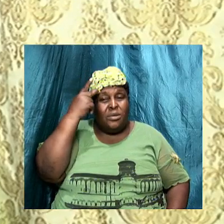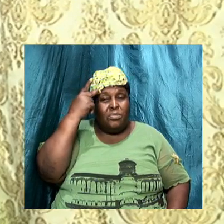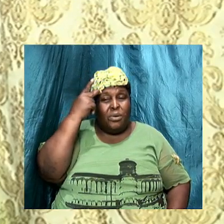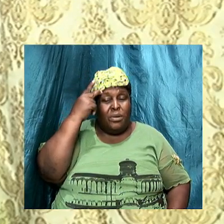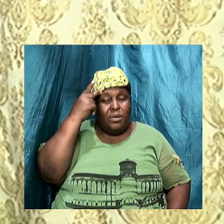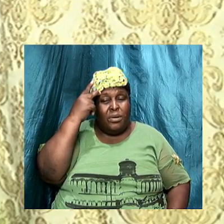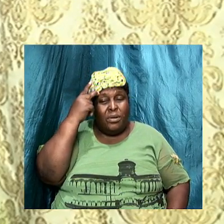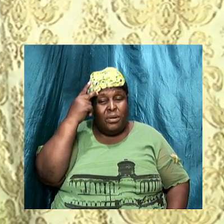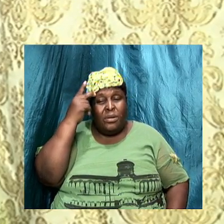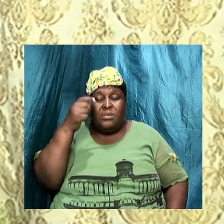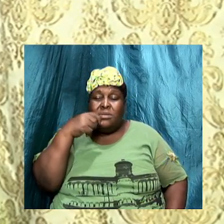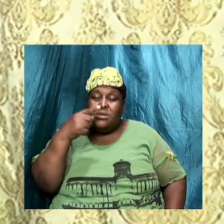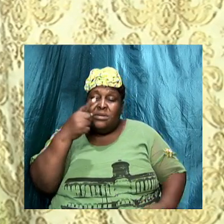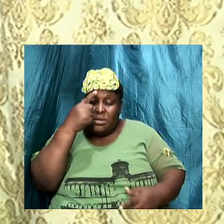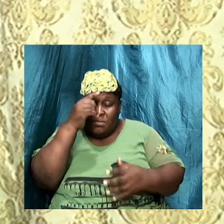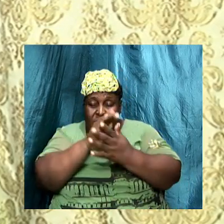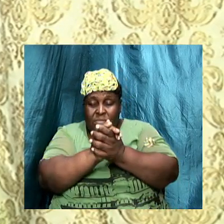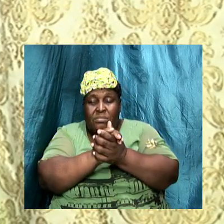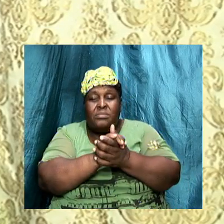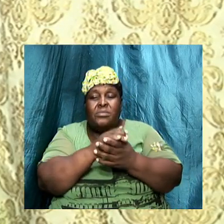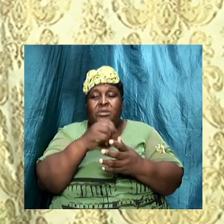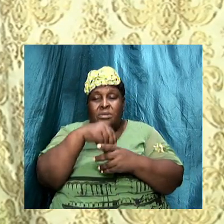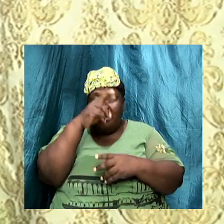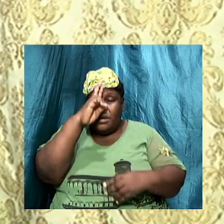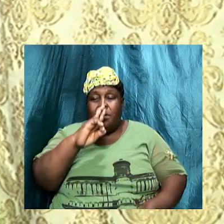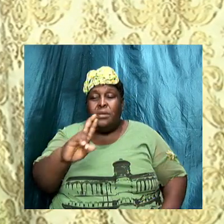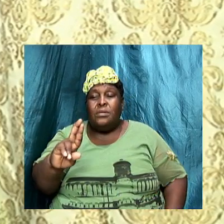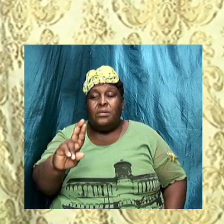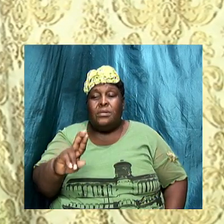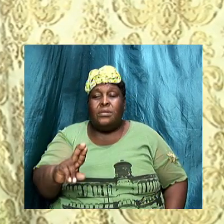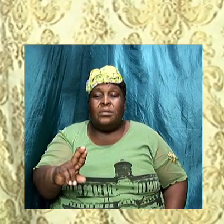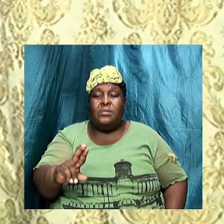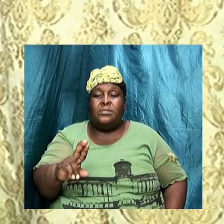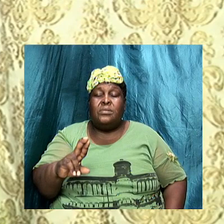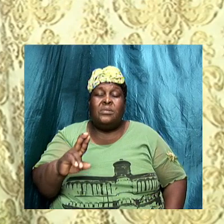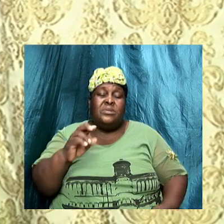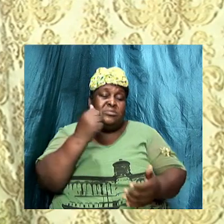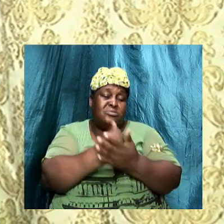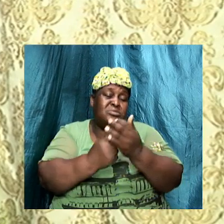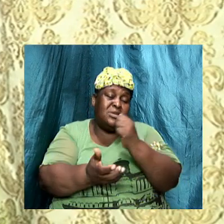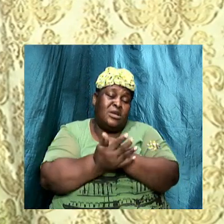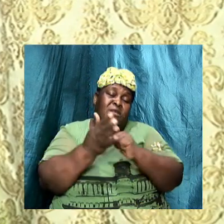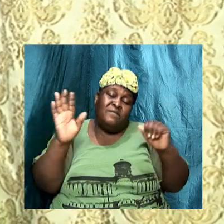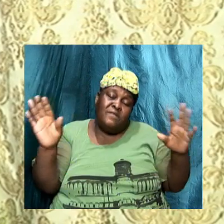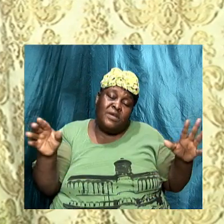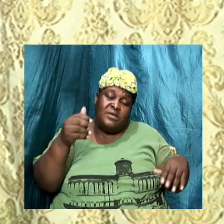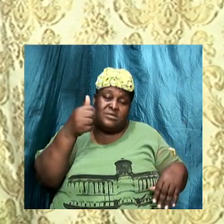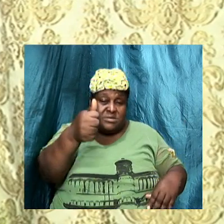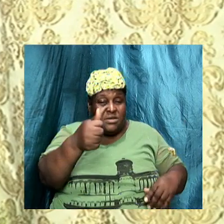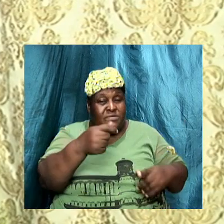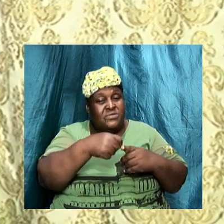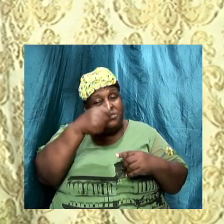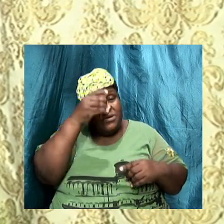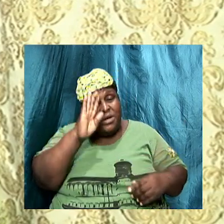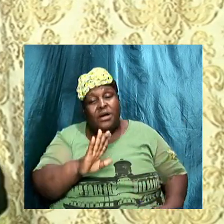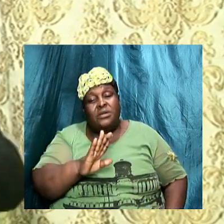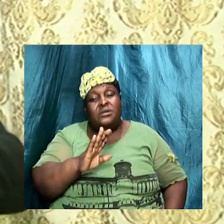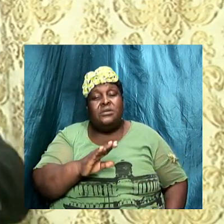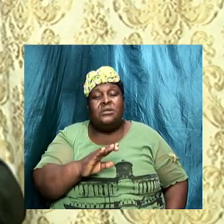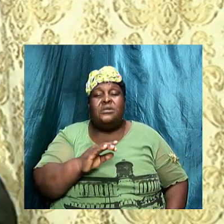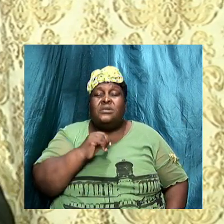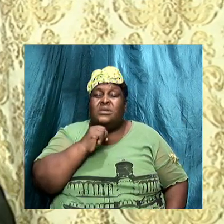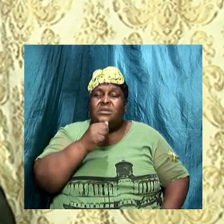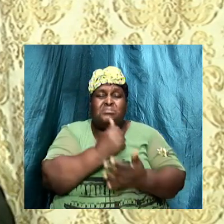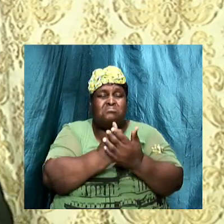to the believers in Rome was to sacrifice themselves to God, not as a